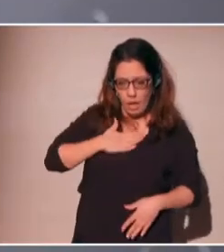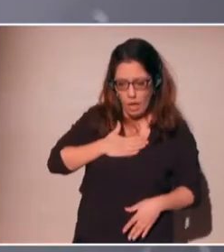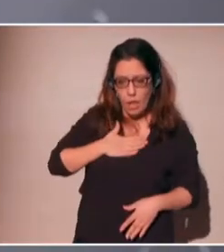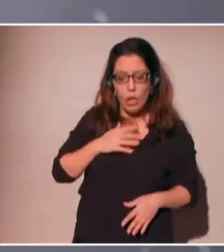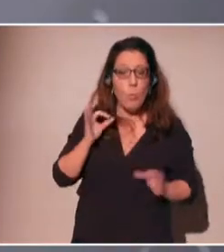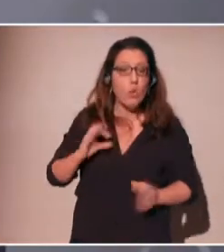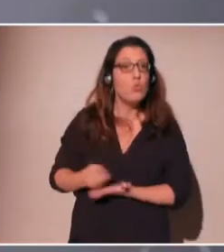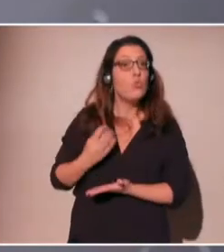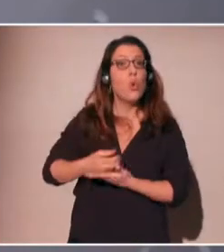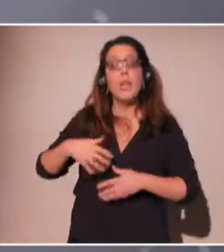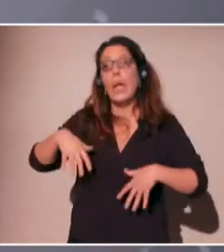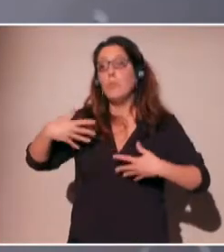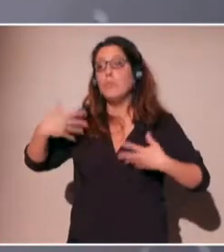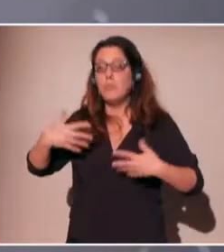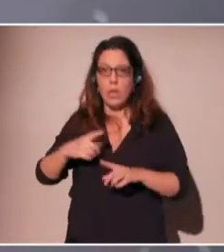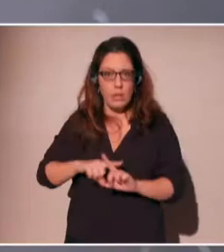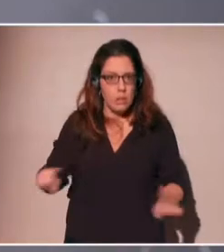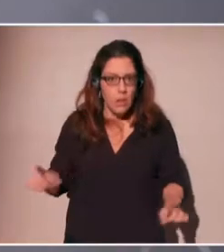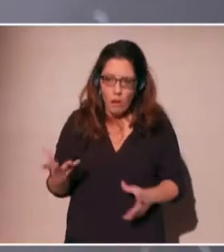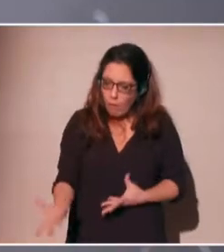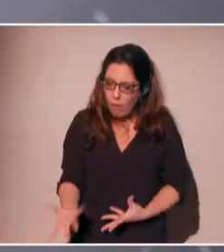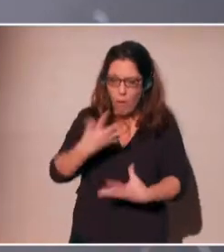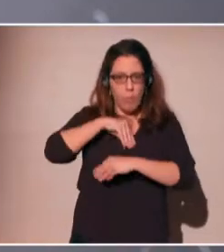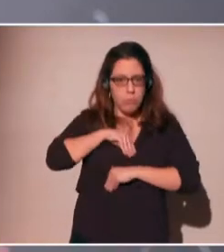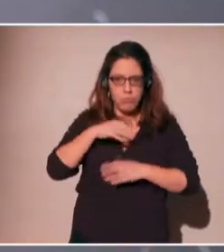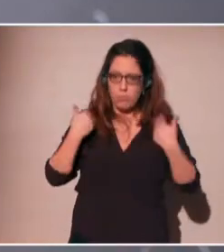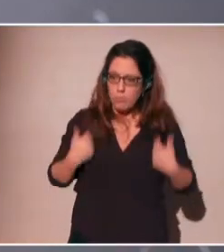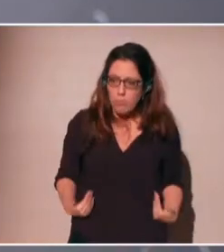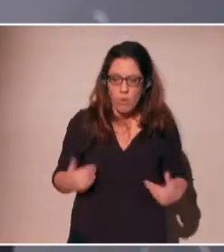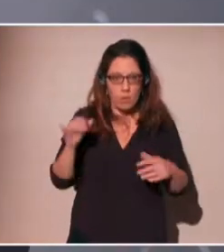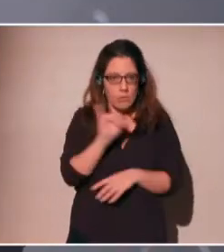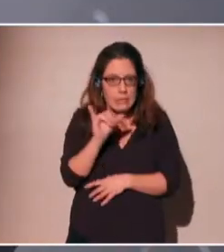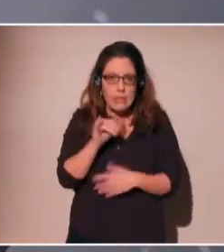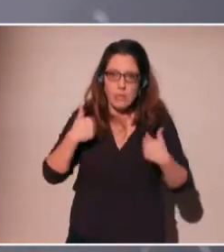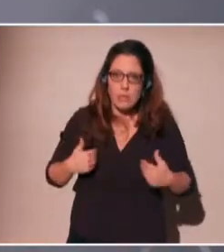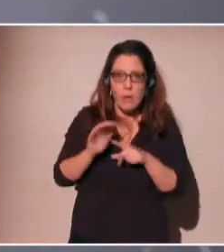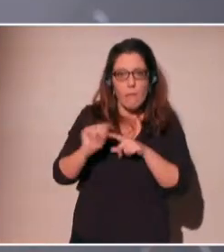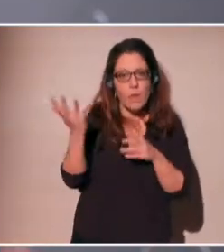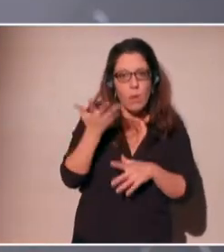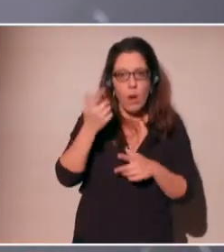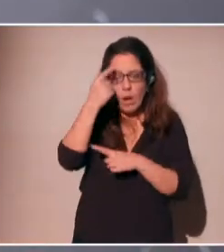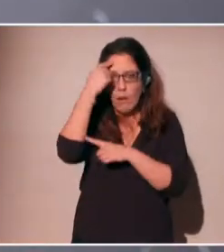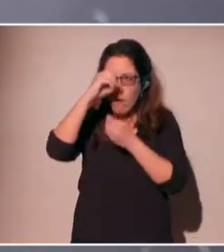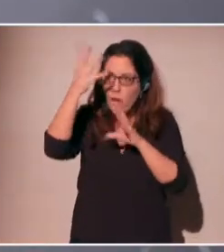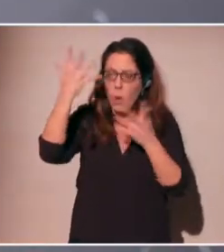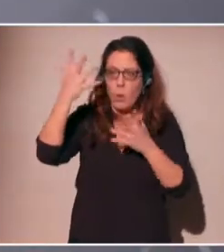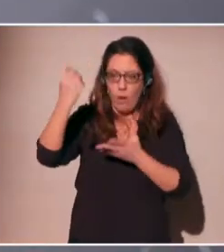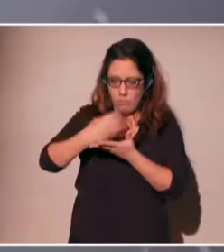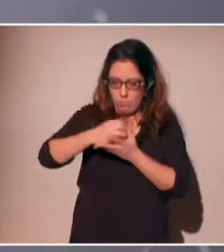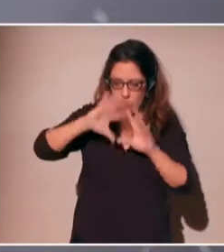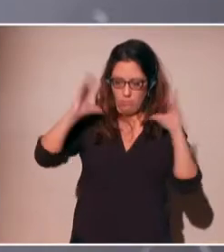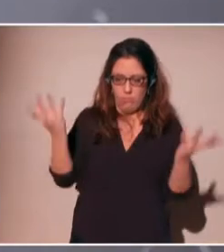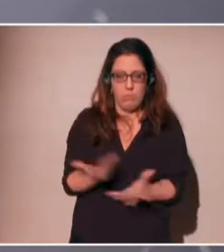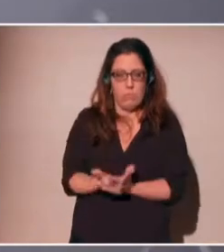of what personal data was, if you realize that it's not just a set of something, but it's an extension of yourself. And